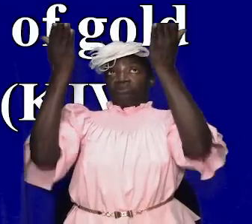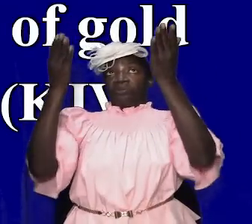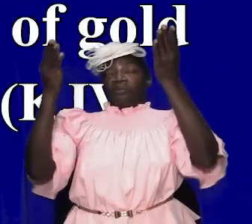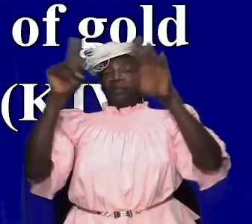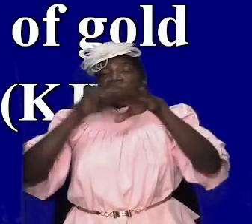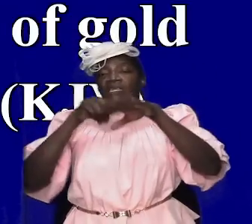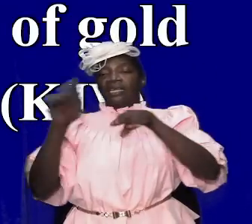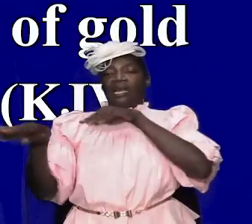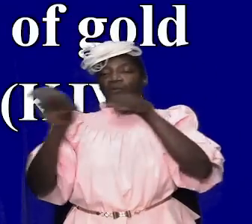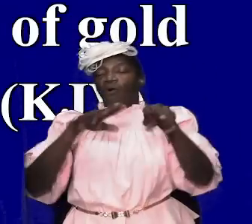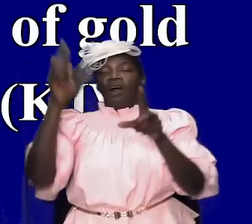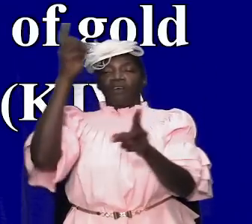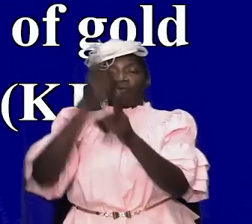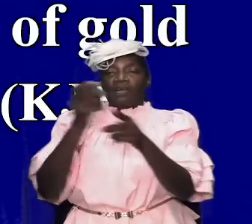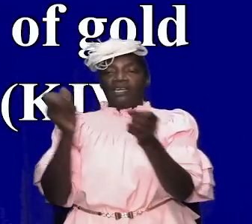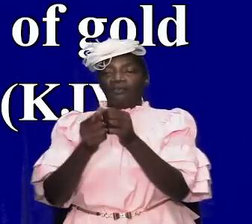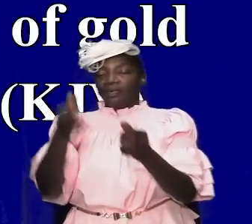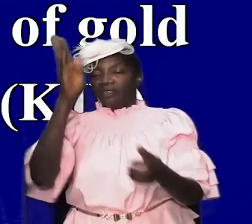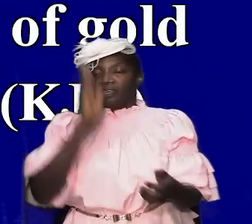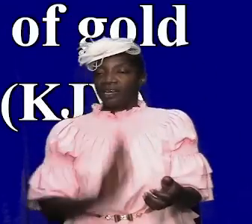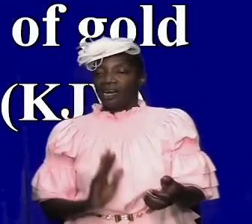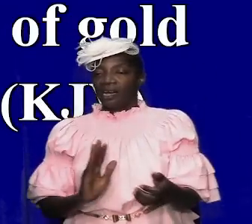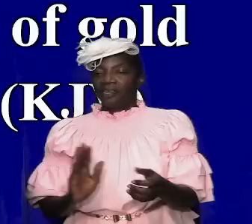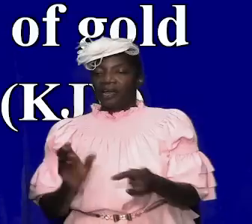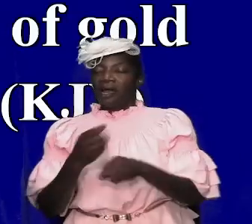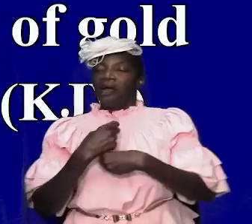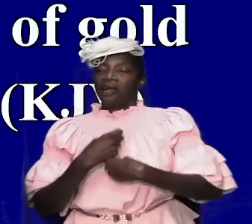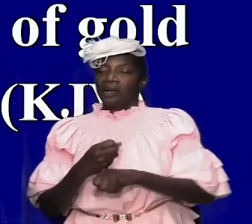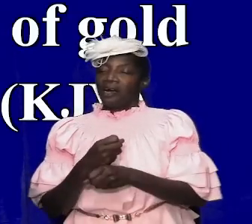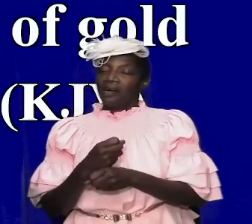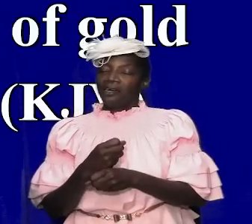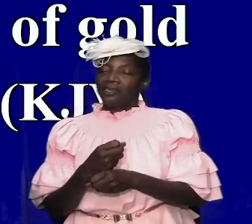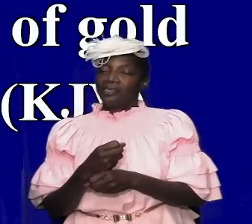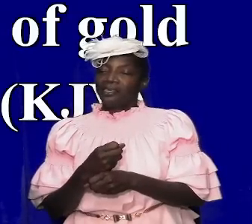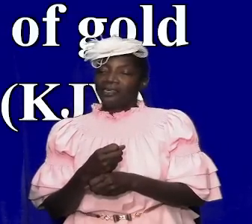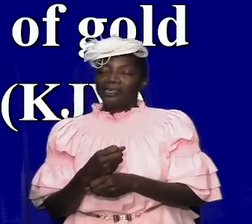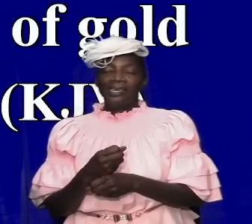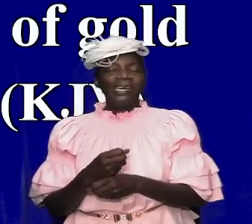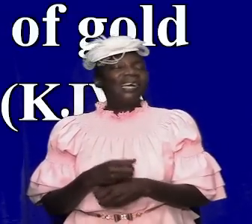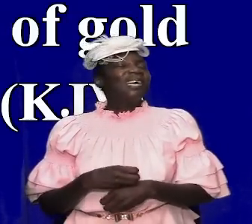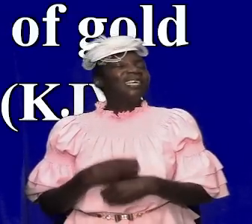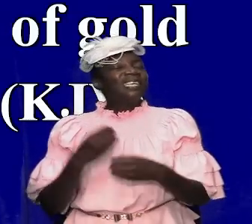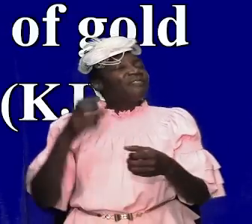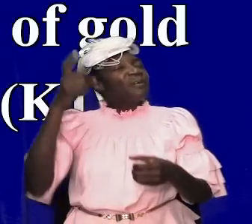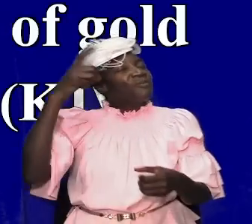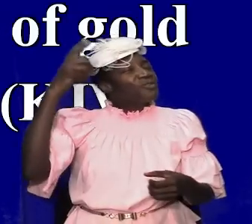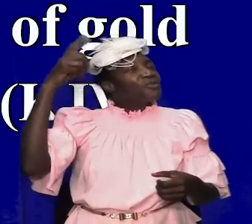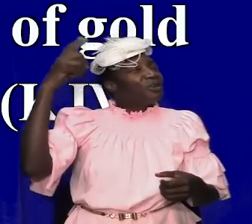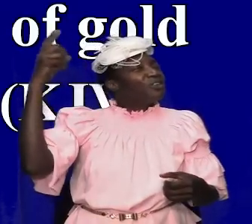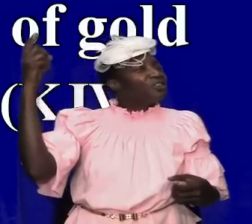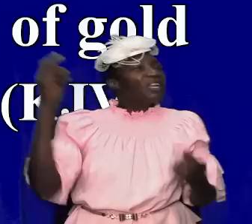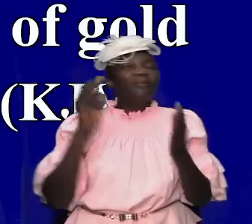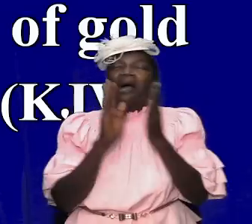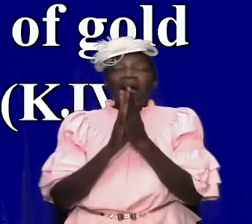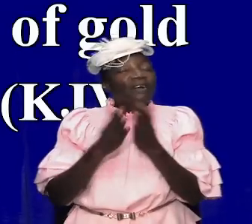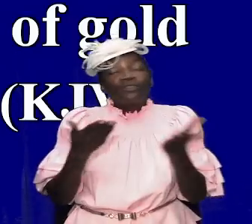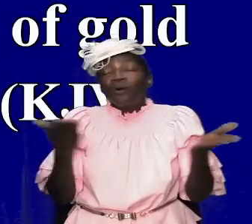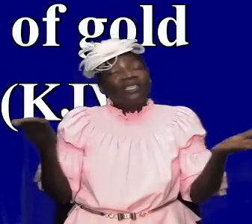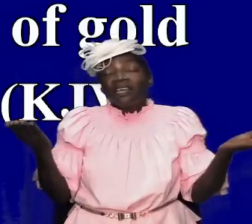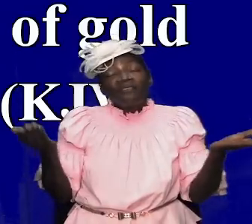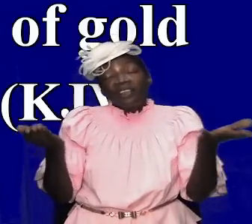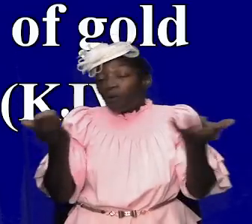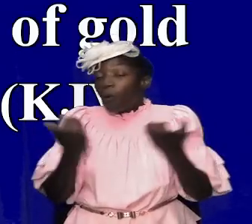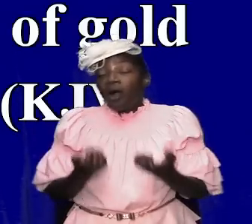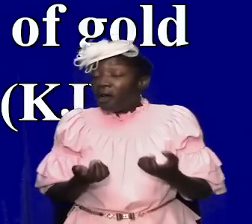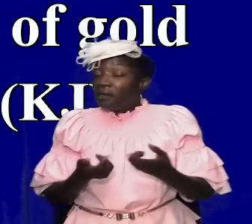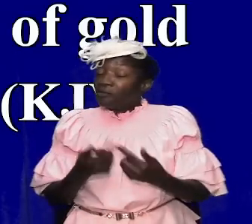walking right with god god allowed him through a dream to uh ask whatever he wanted from